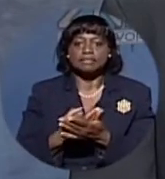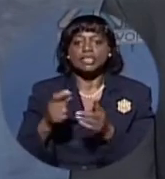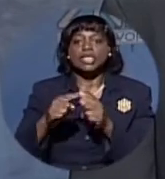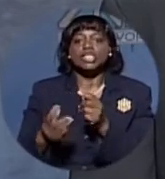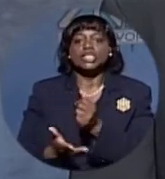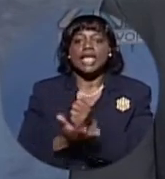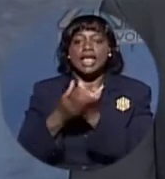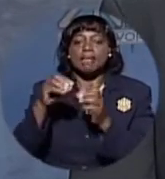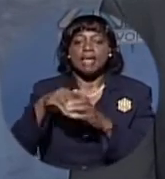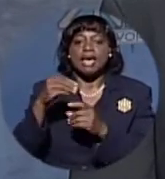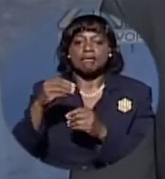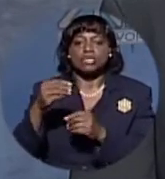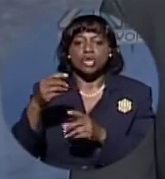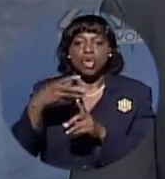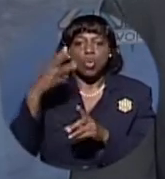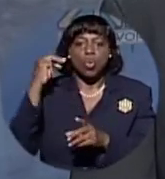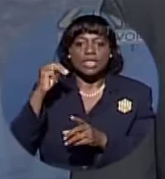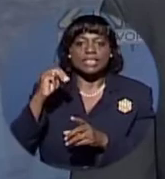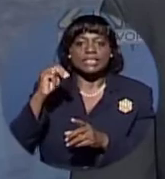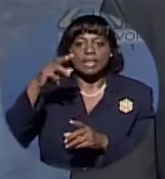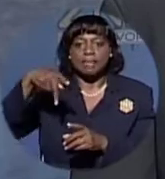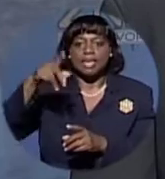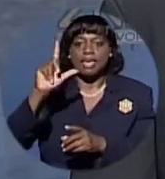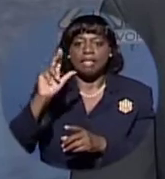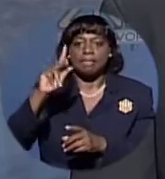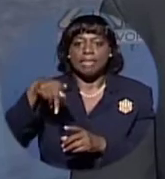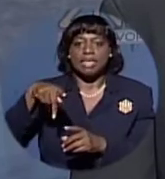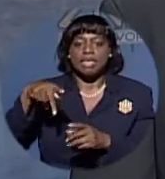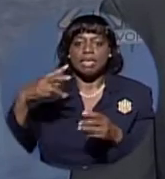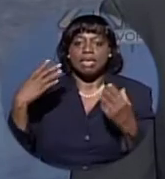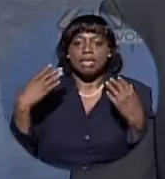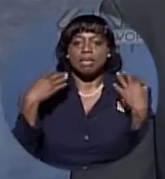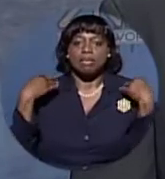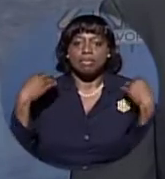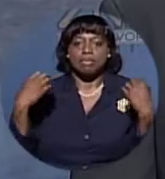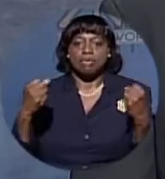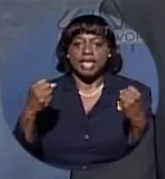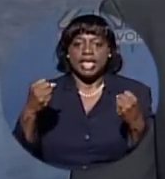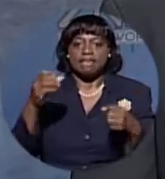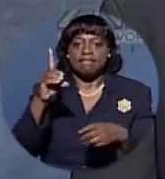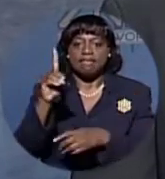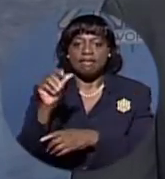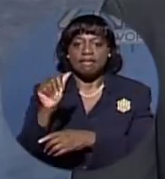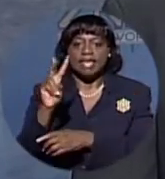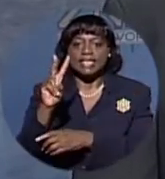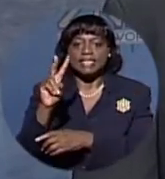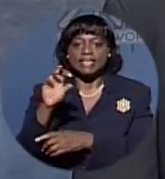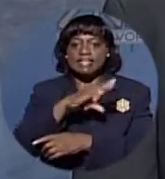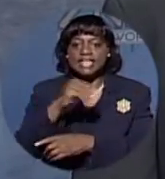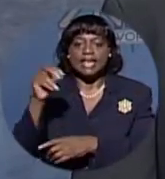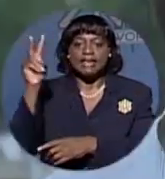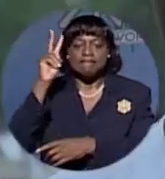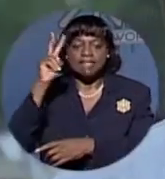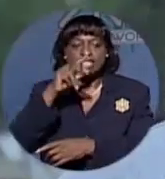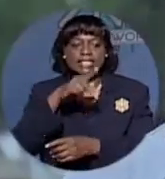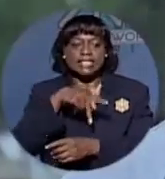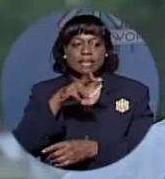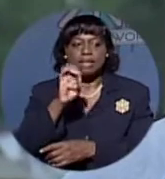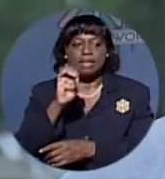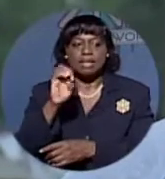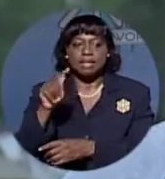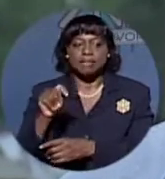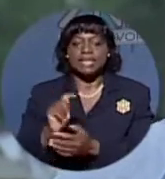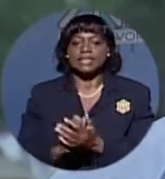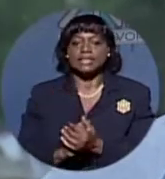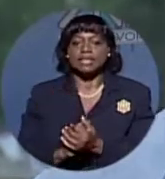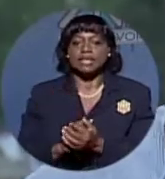Progressive Liberal Party, Philip Brave Davis, and Member of Parliament for North Andres and the Berry Islands, Vincent Peete. With all the challenges we're going